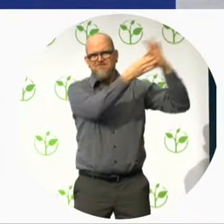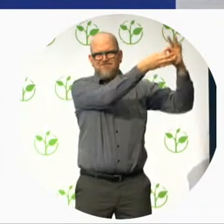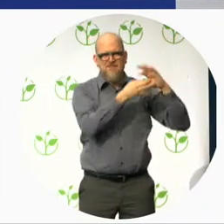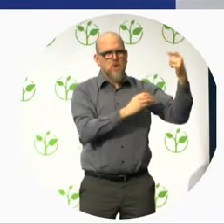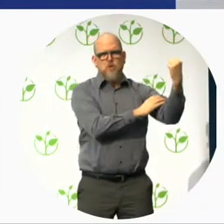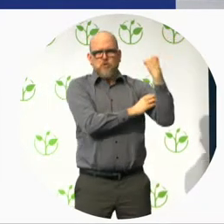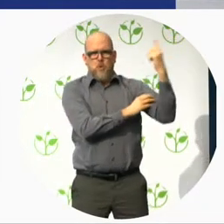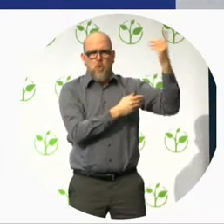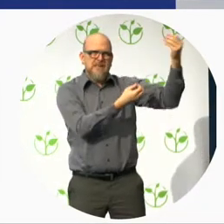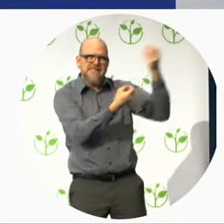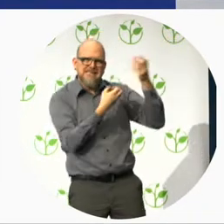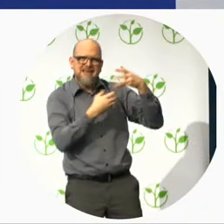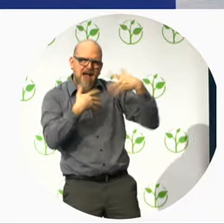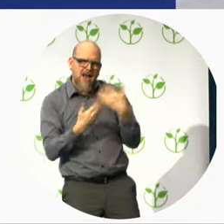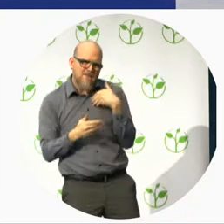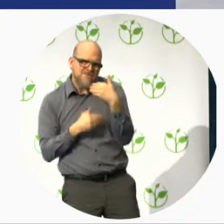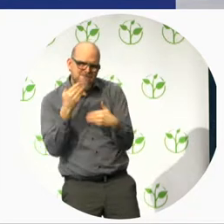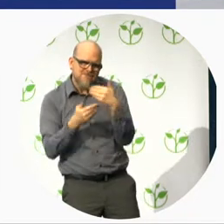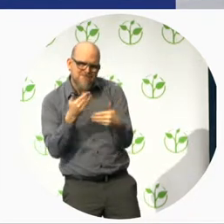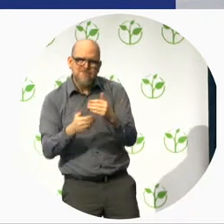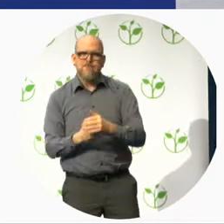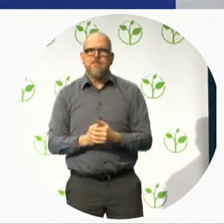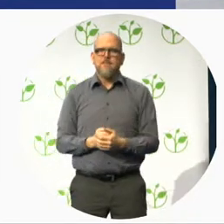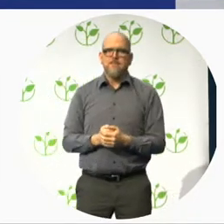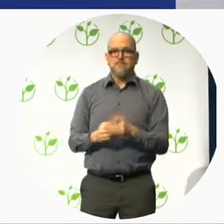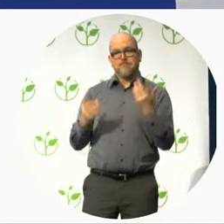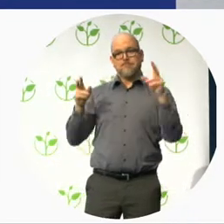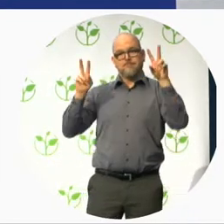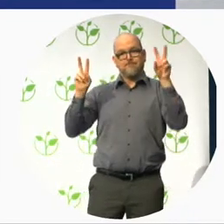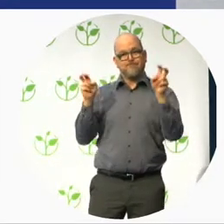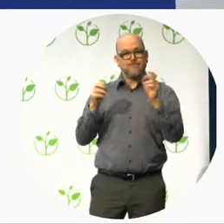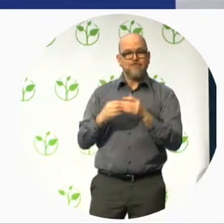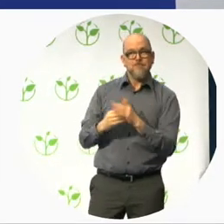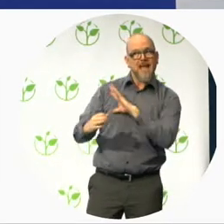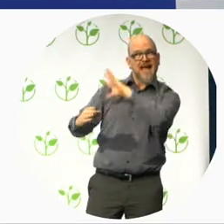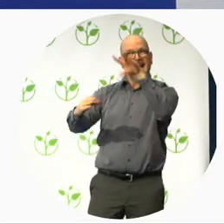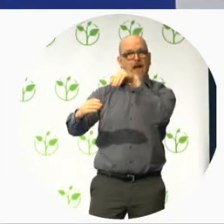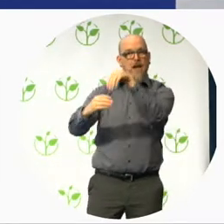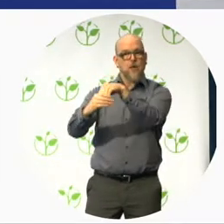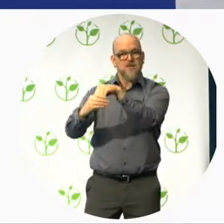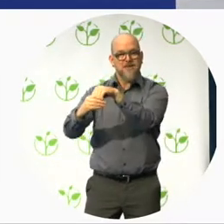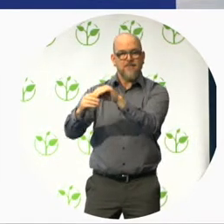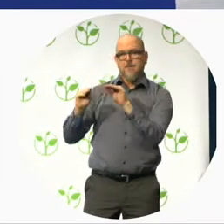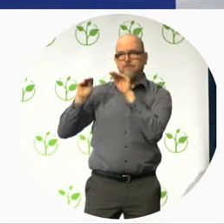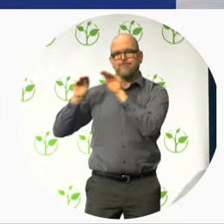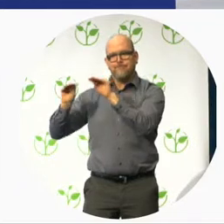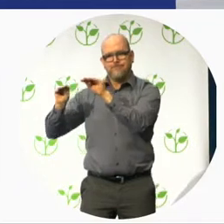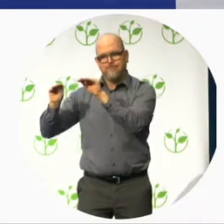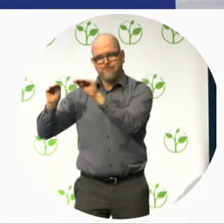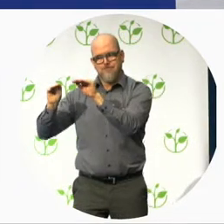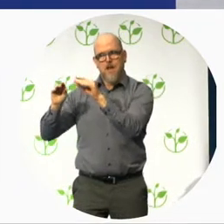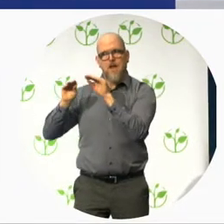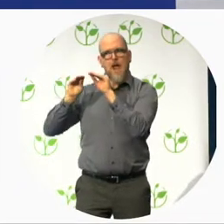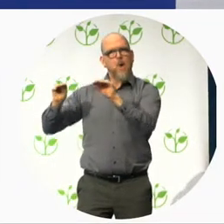that we created was the inclusive education law. But from 2013, that law is